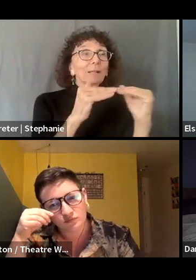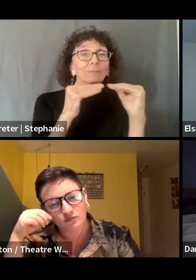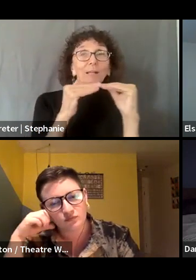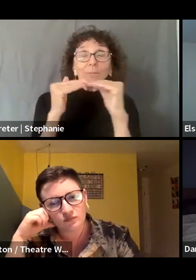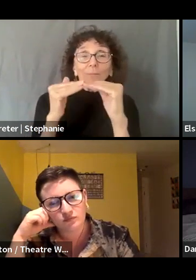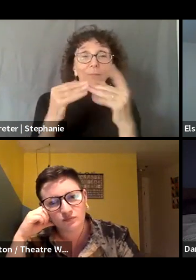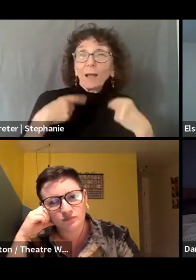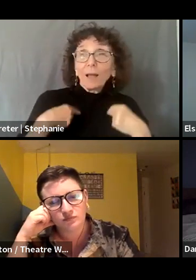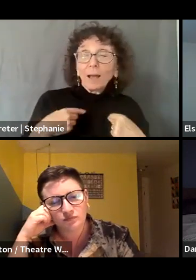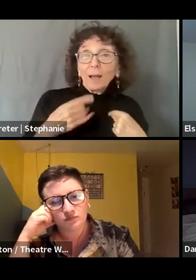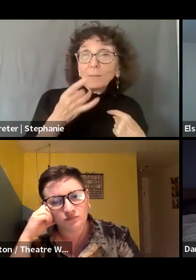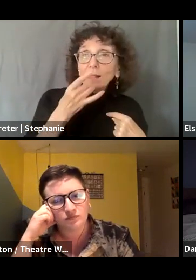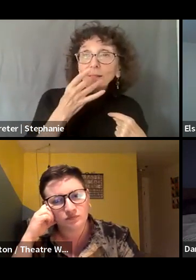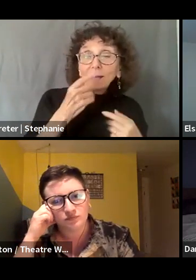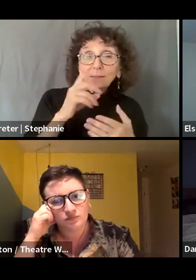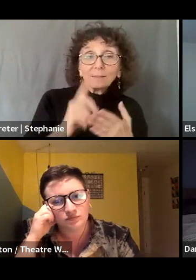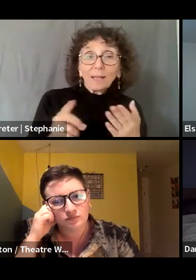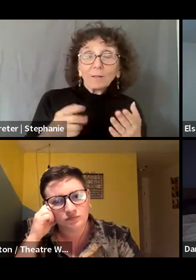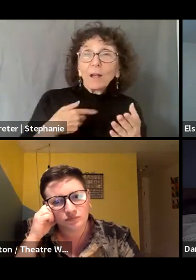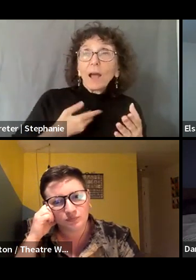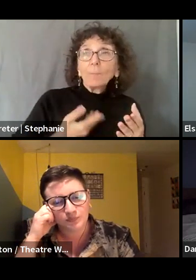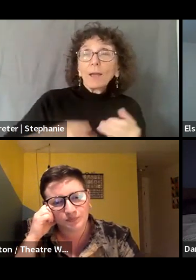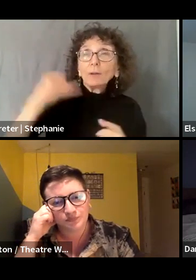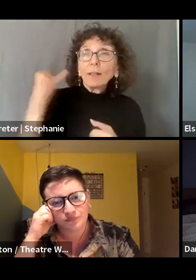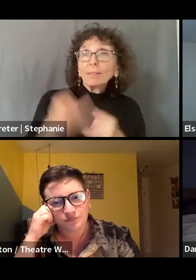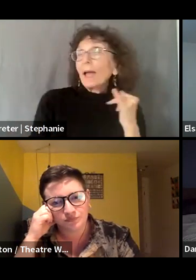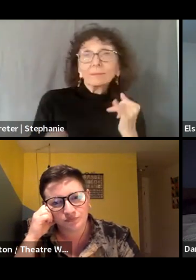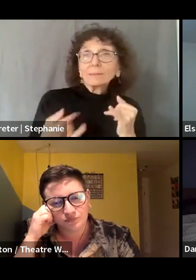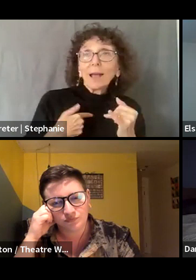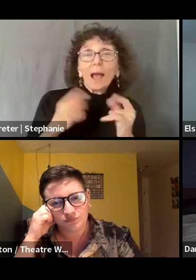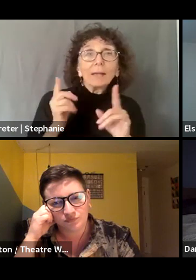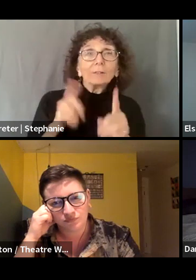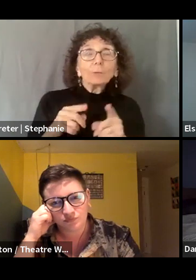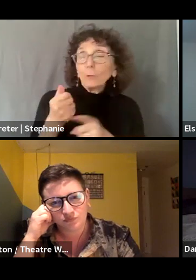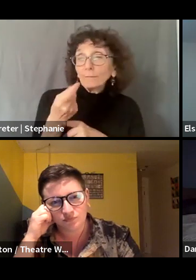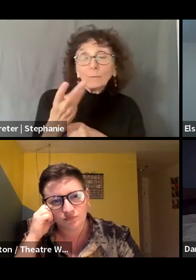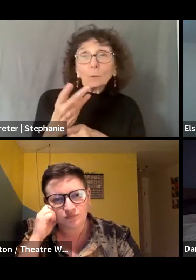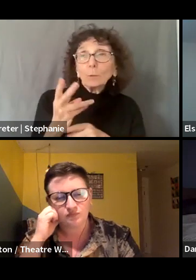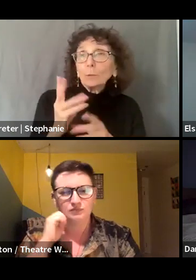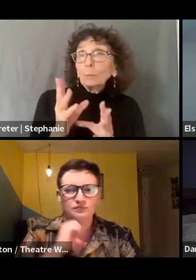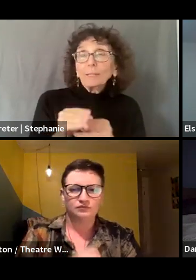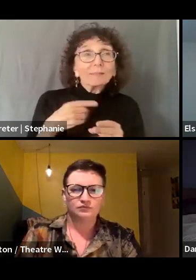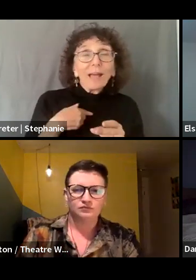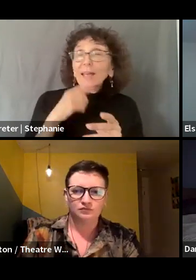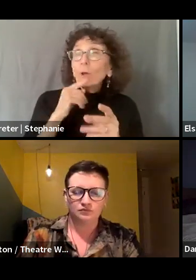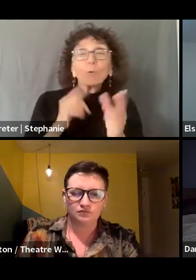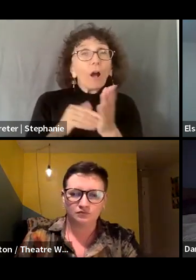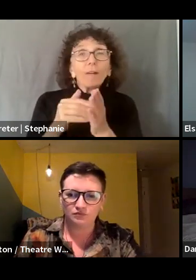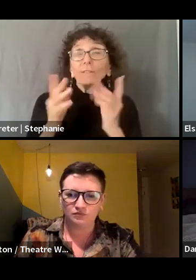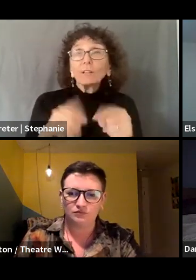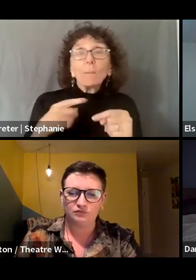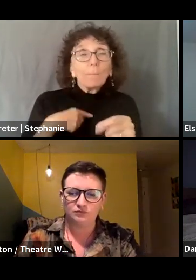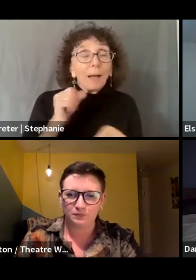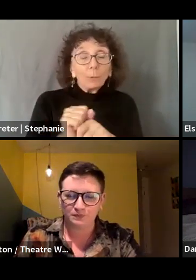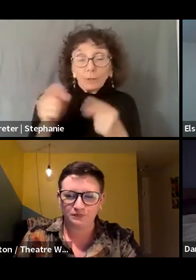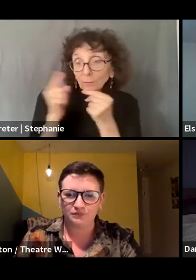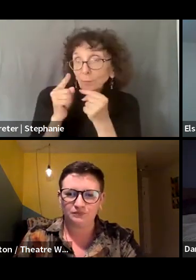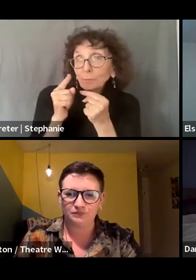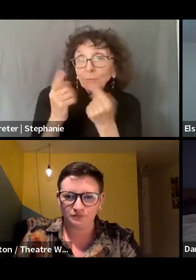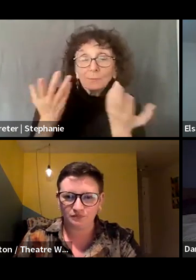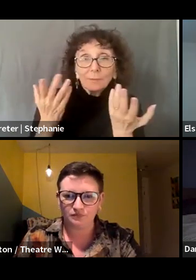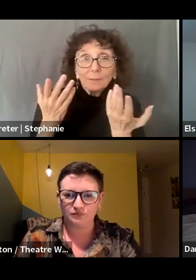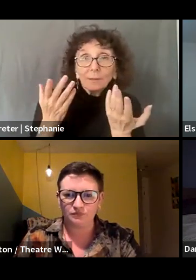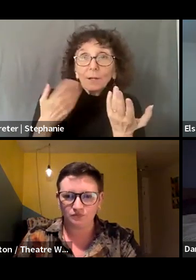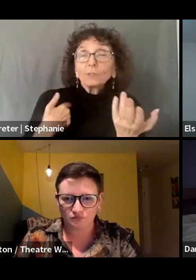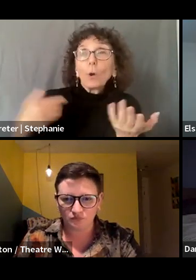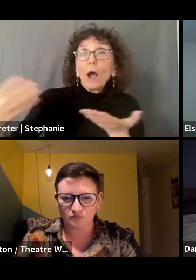say as a lighting designer, I'm often hired last. I go to fewer meetings. I have fewer shop visits. My workflow is shorter. And so for me to make the